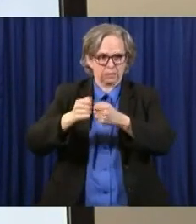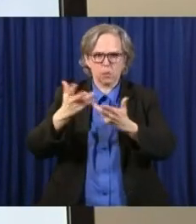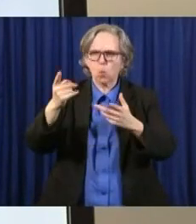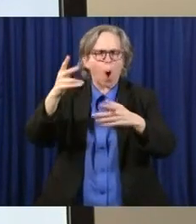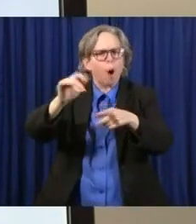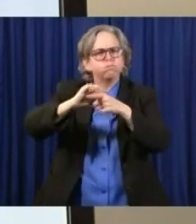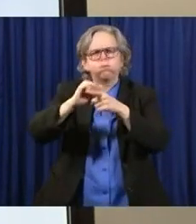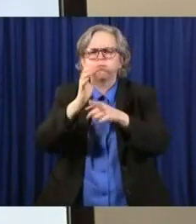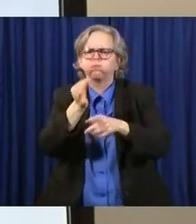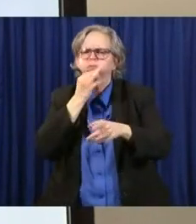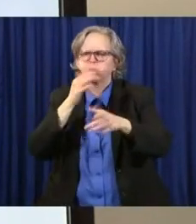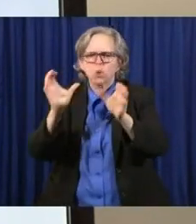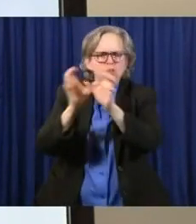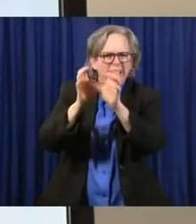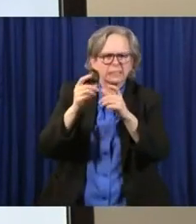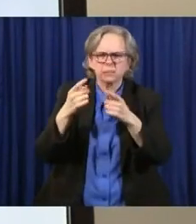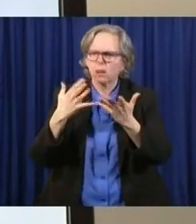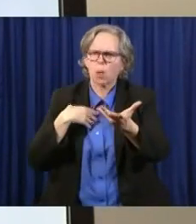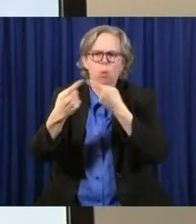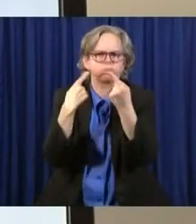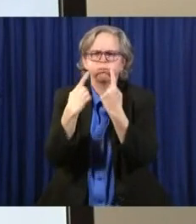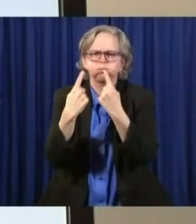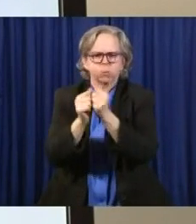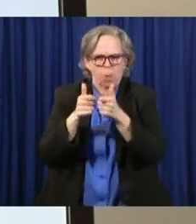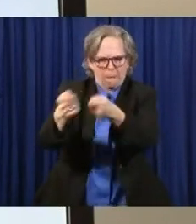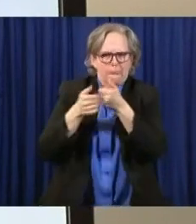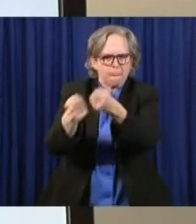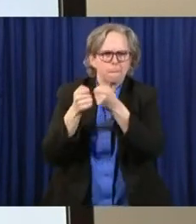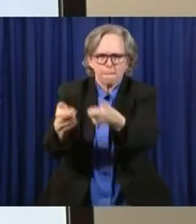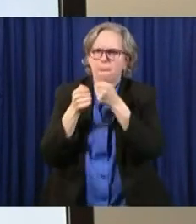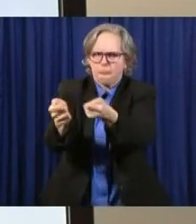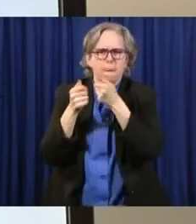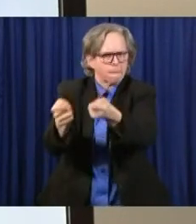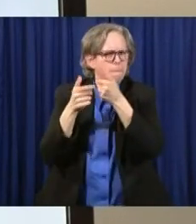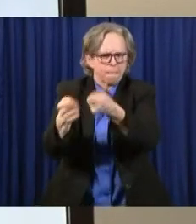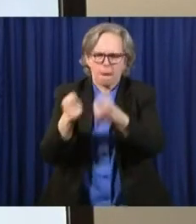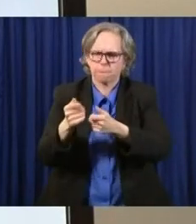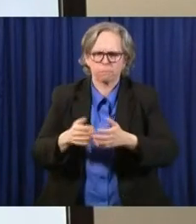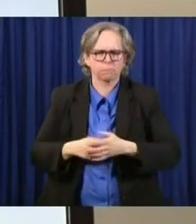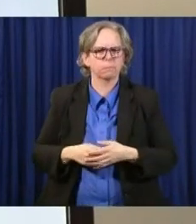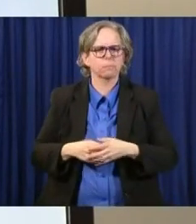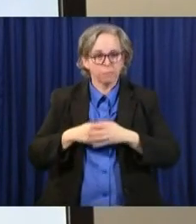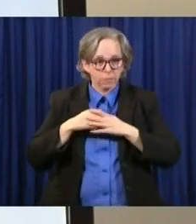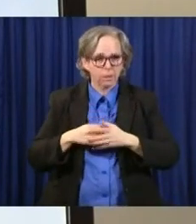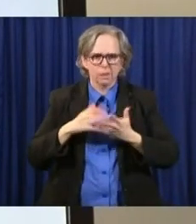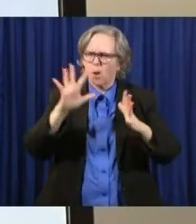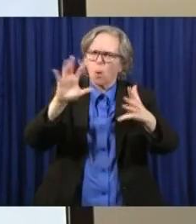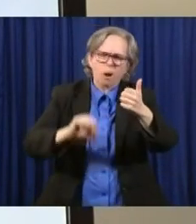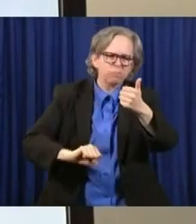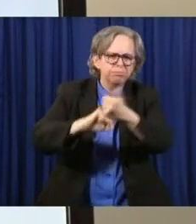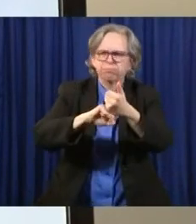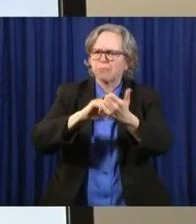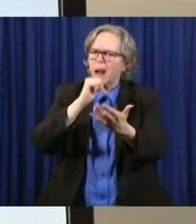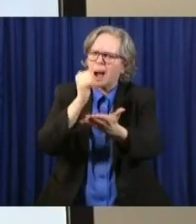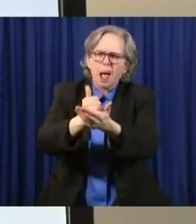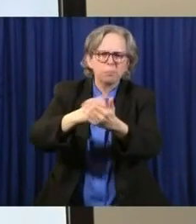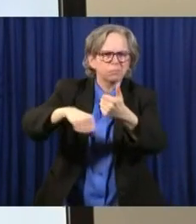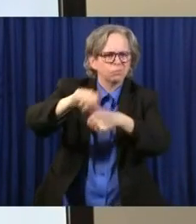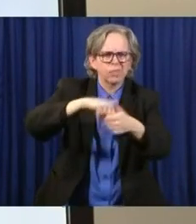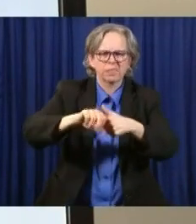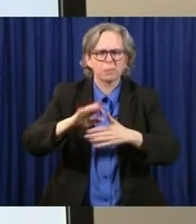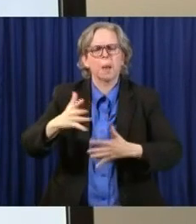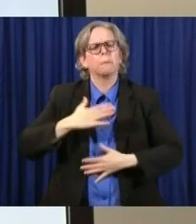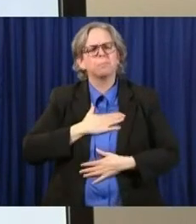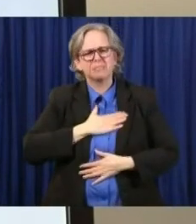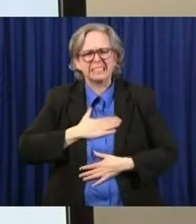as well. We really want to help folks, and we want to help each other. Just please do see, don't give up